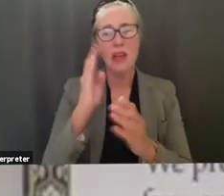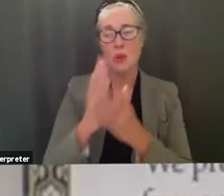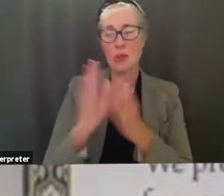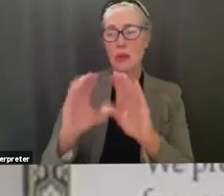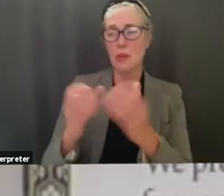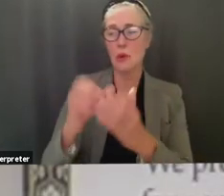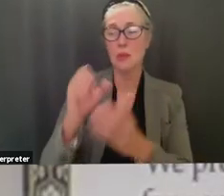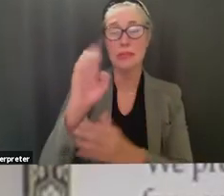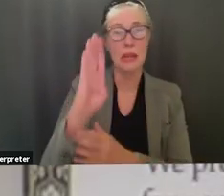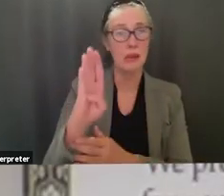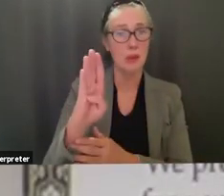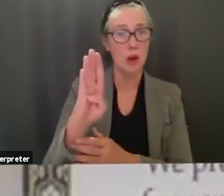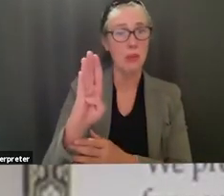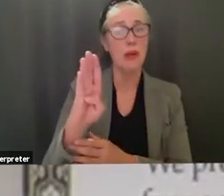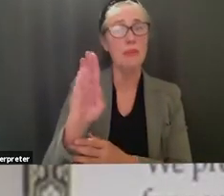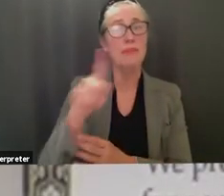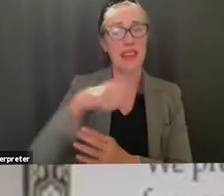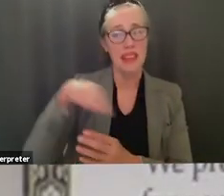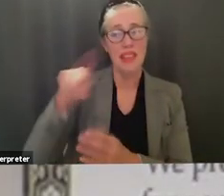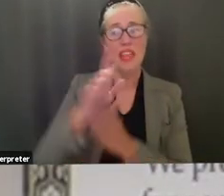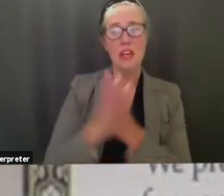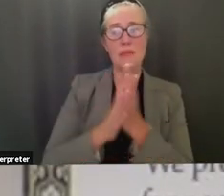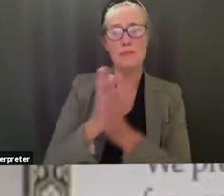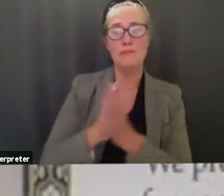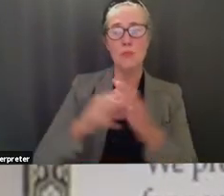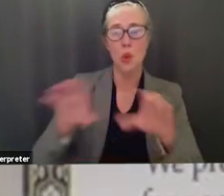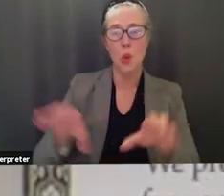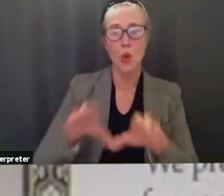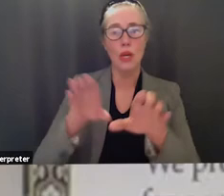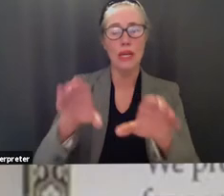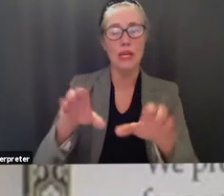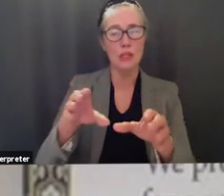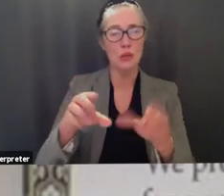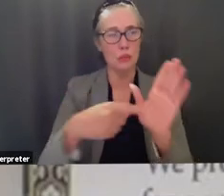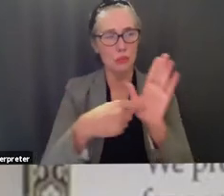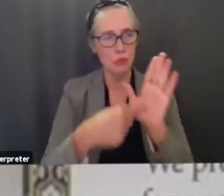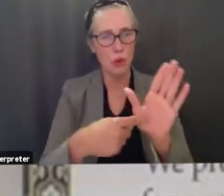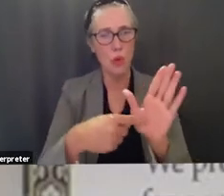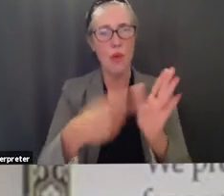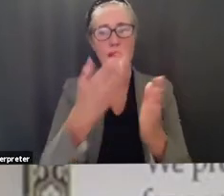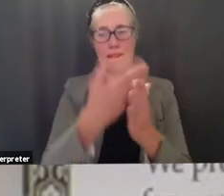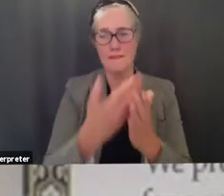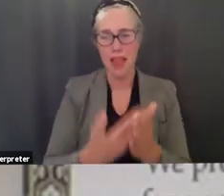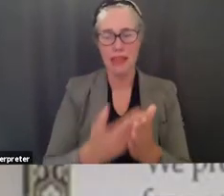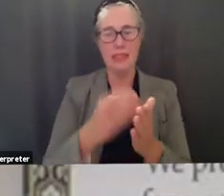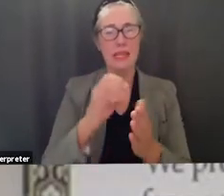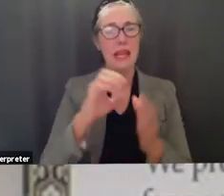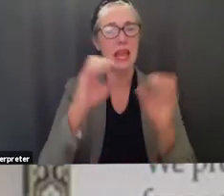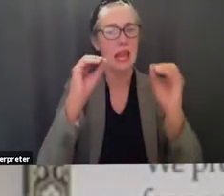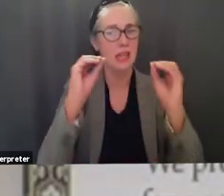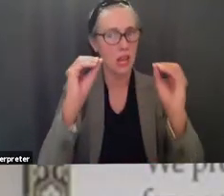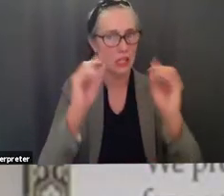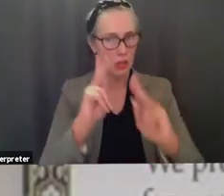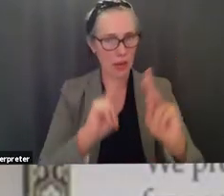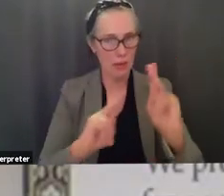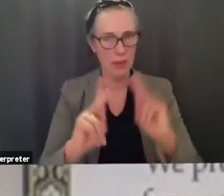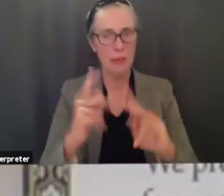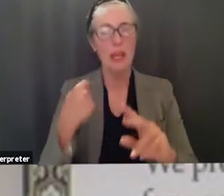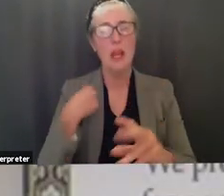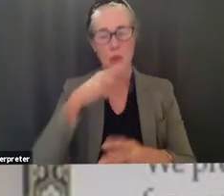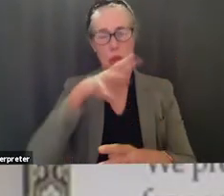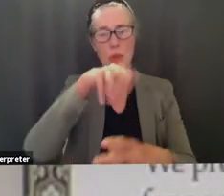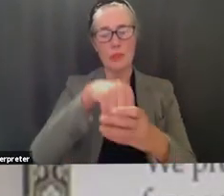barbara working to um get the facts out there and educate folks and so we will be participating